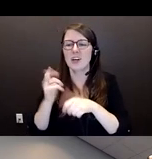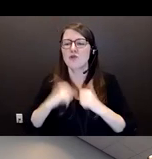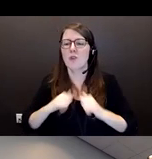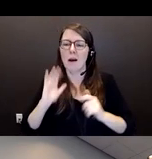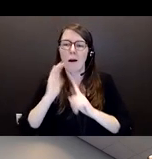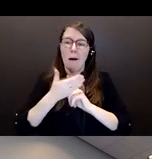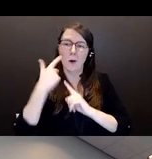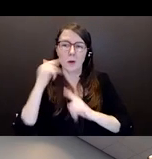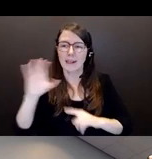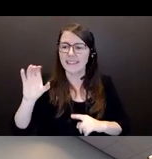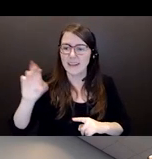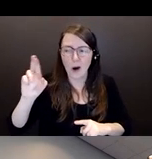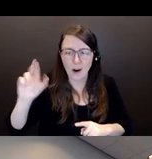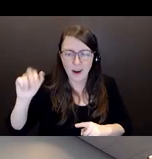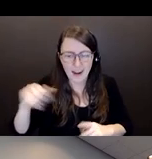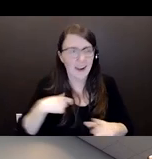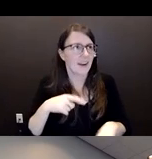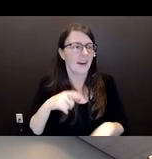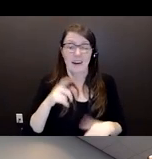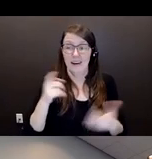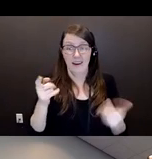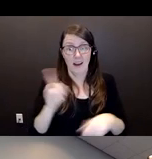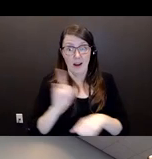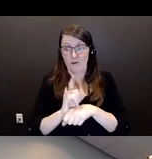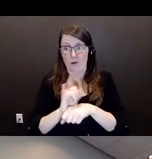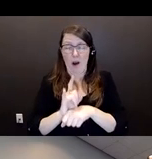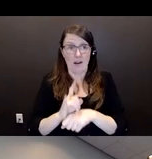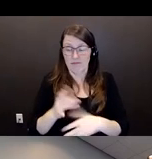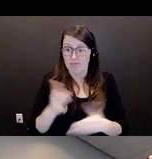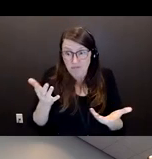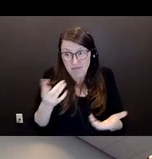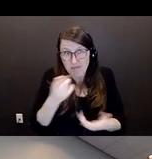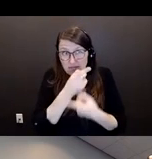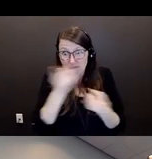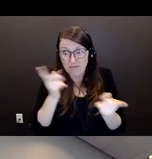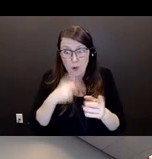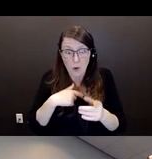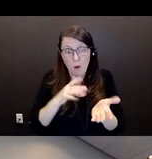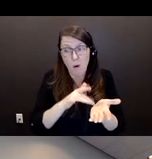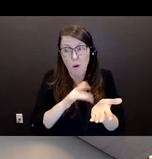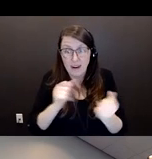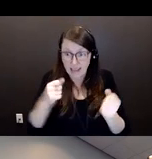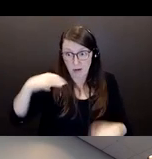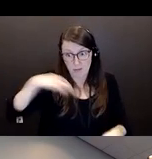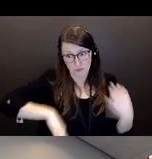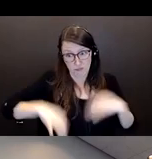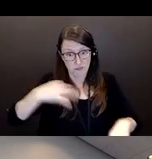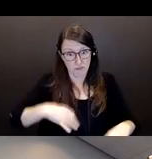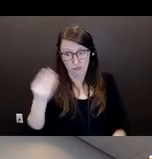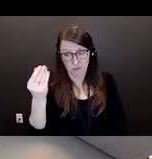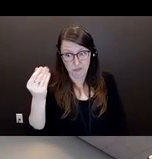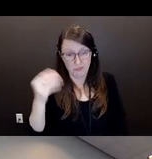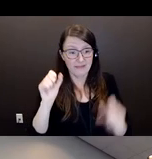you. Fraud is very profitable at the best of times. If I pick on a vulnerable person who